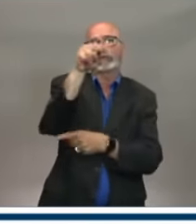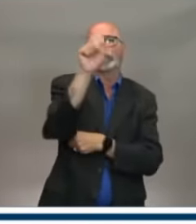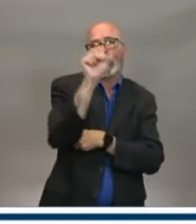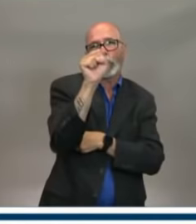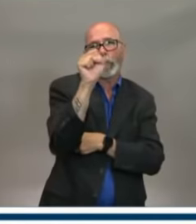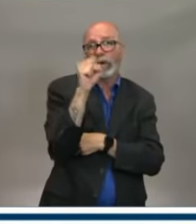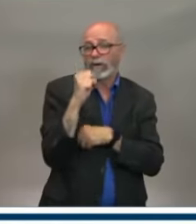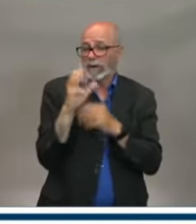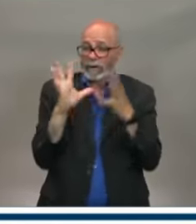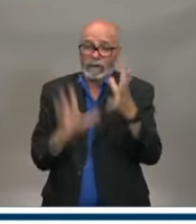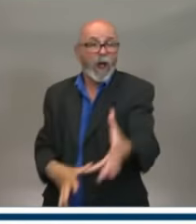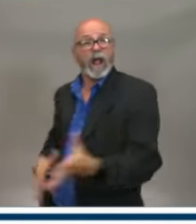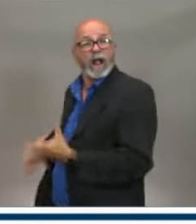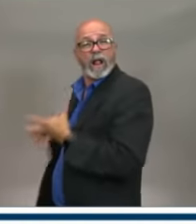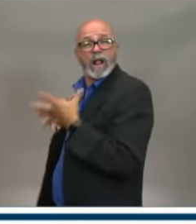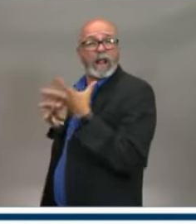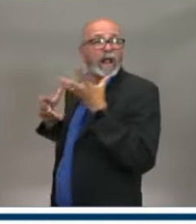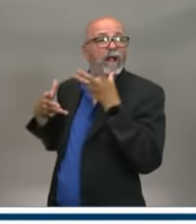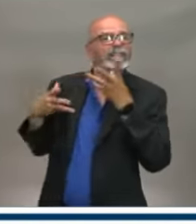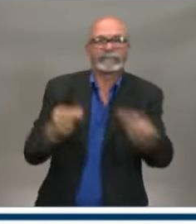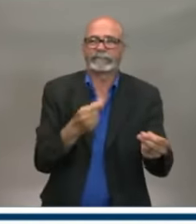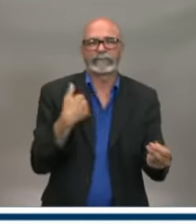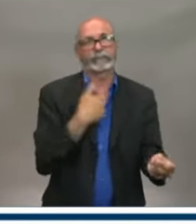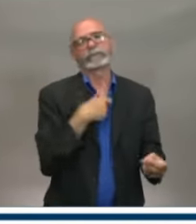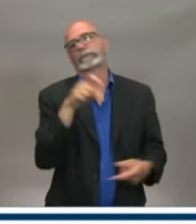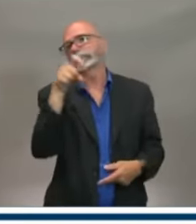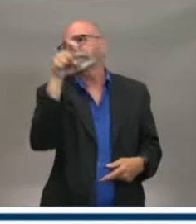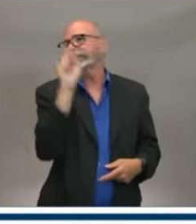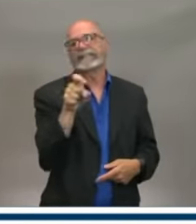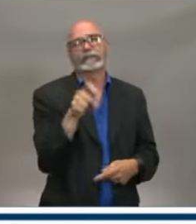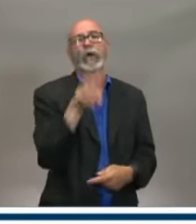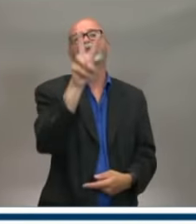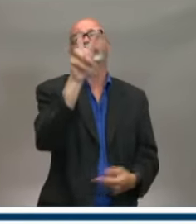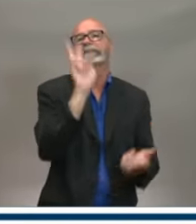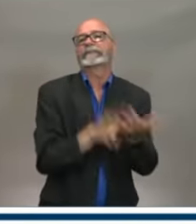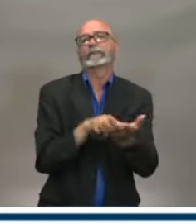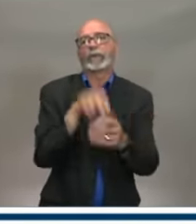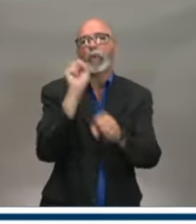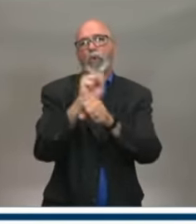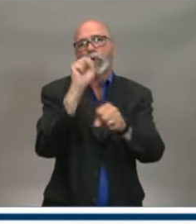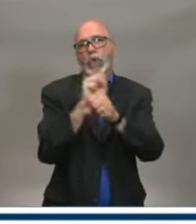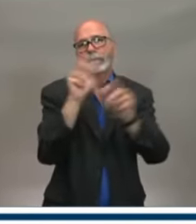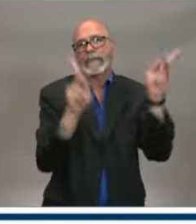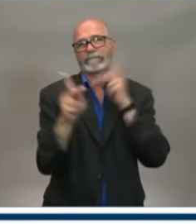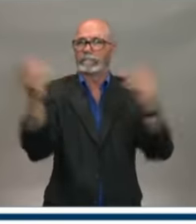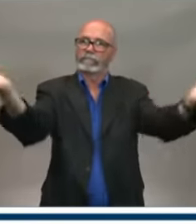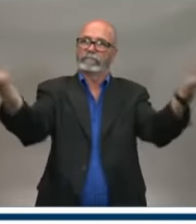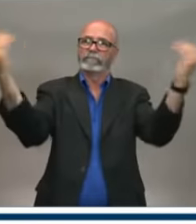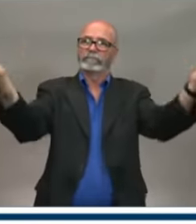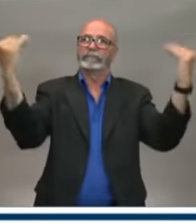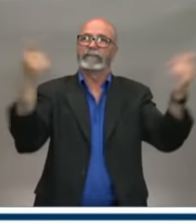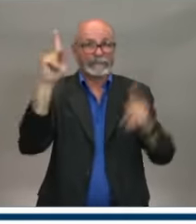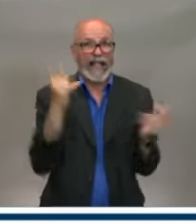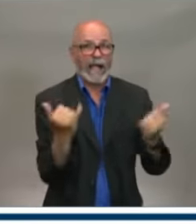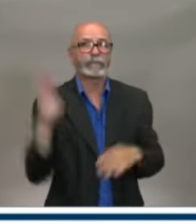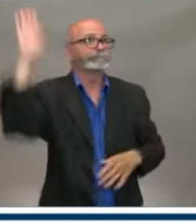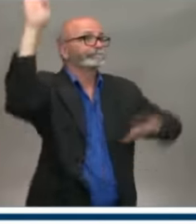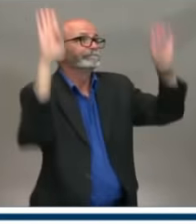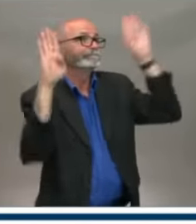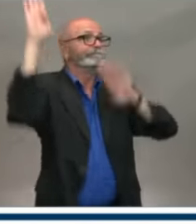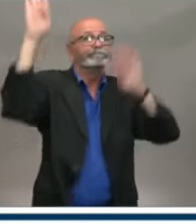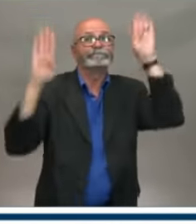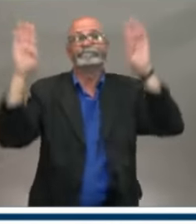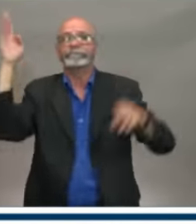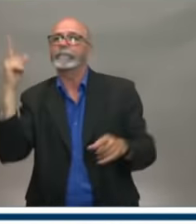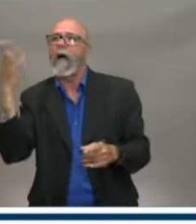create some 2,000 jobs in this fiscal year. Tenders are being issued immediately. We will be happy to take any questions you